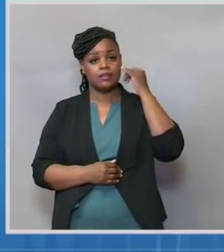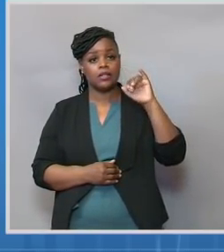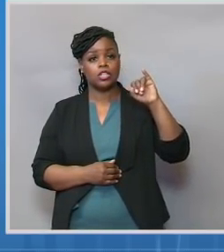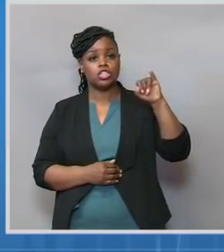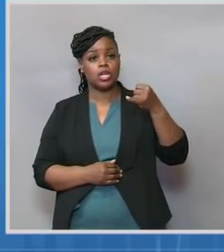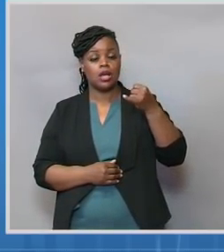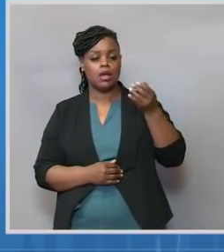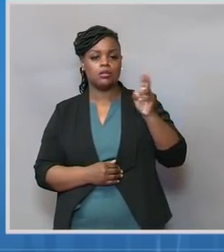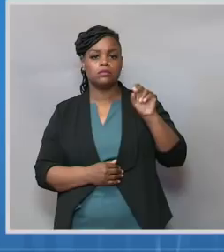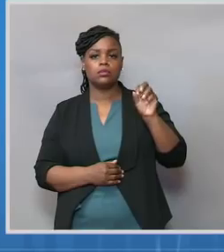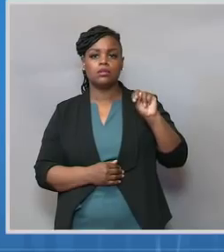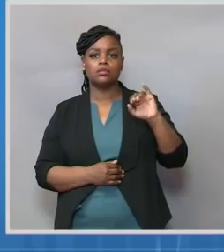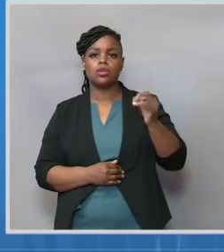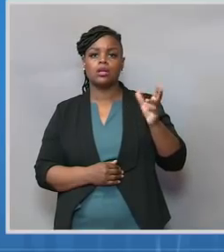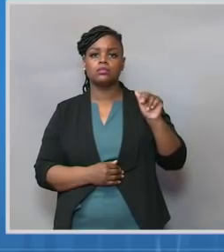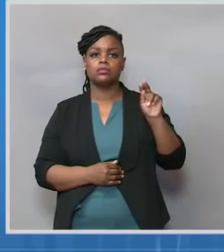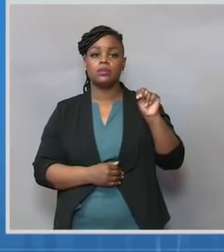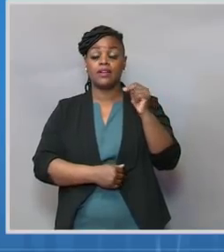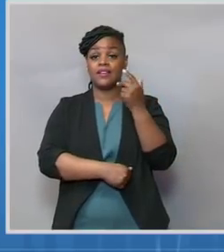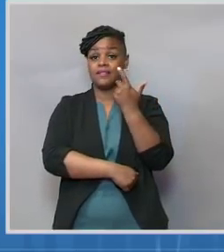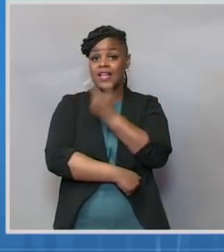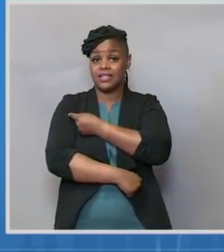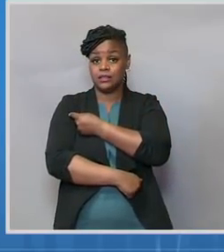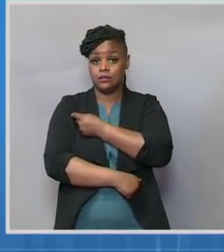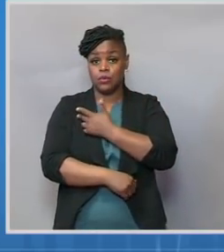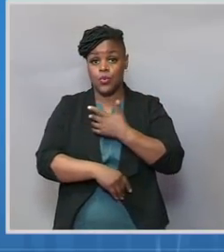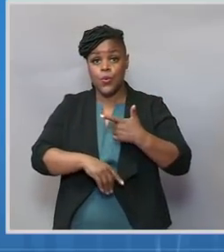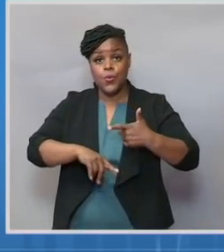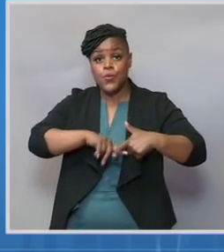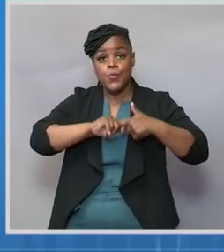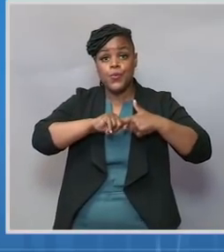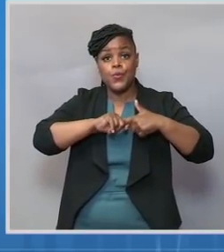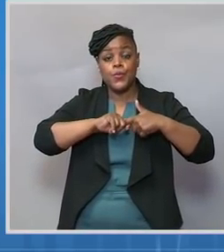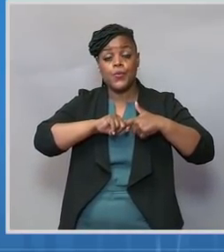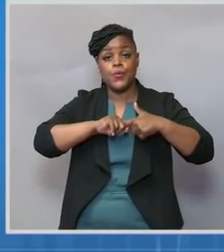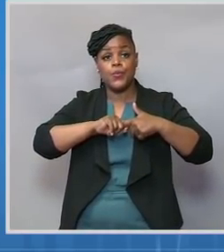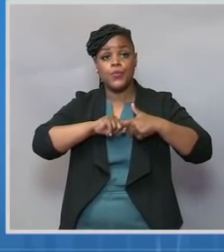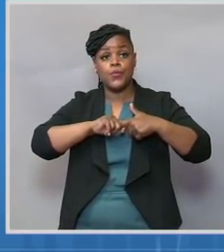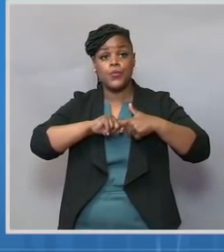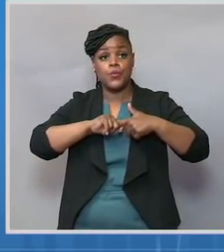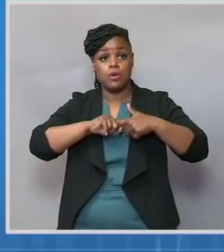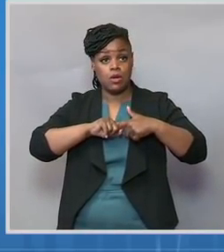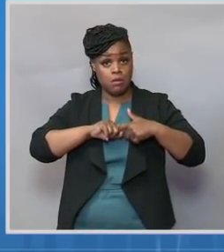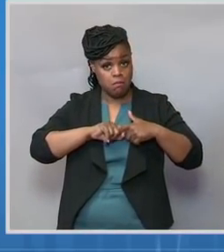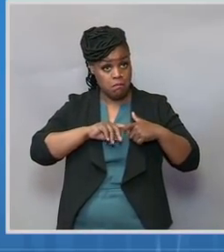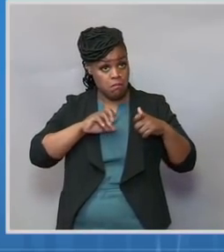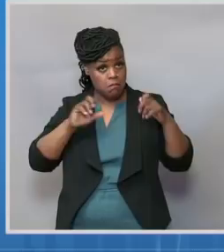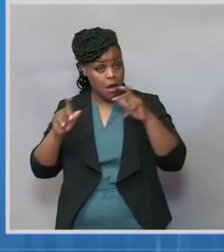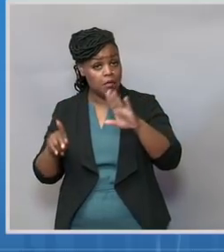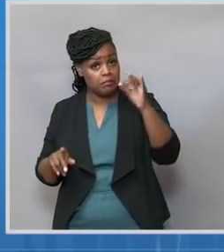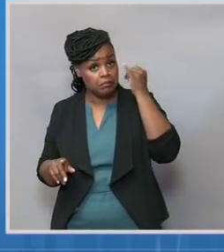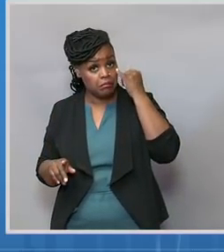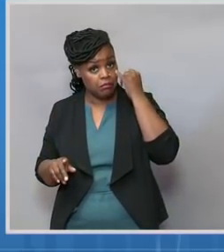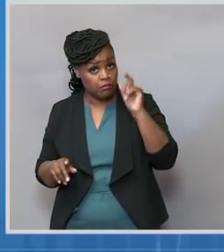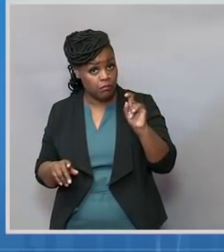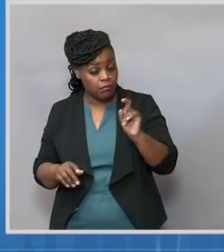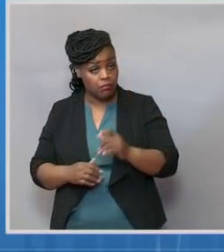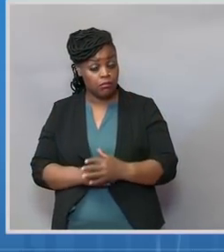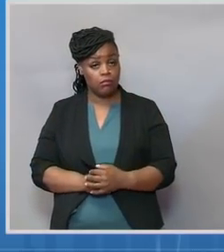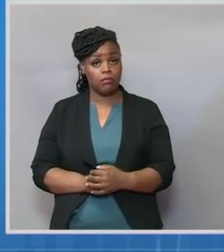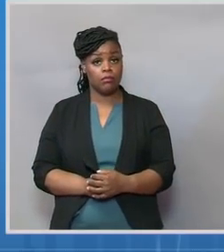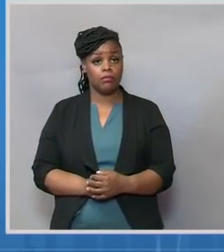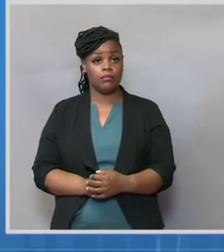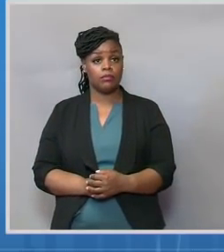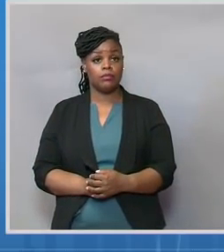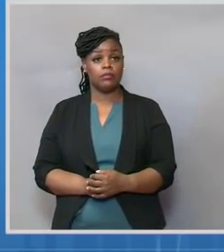is lifted, but there is this link determined, the committee does determine that there is a link with this severe